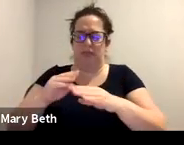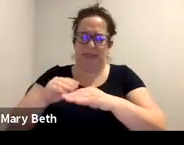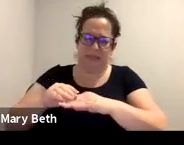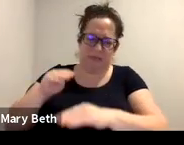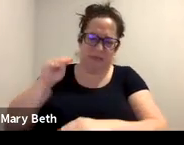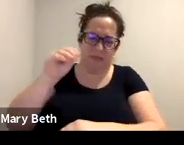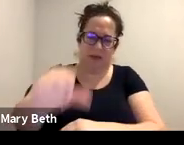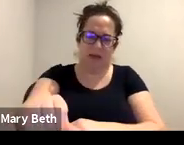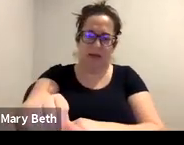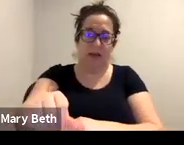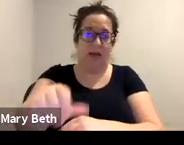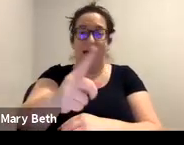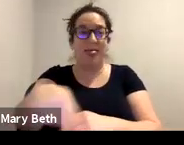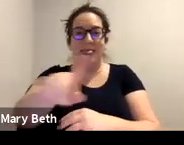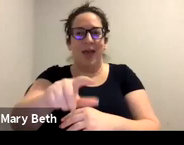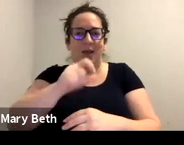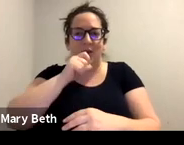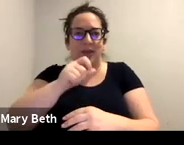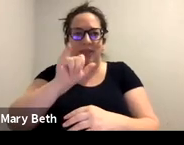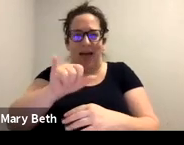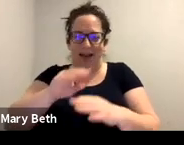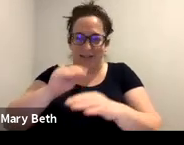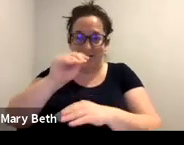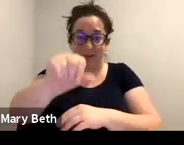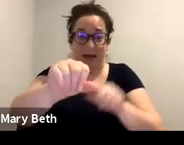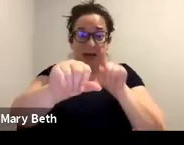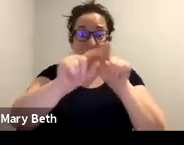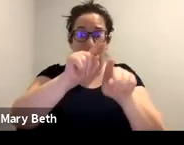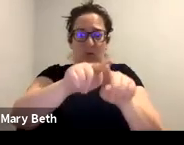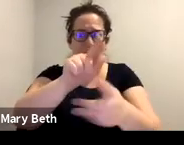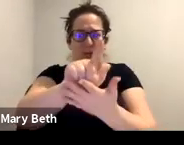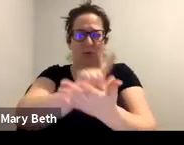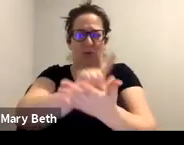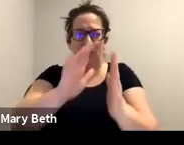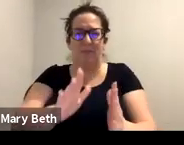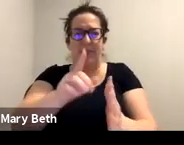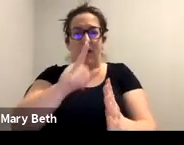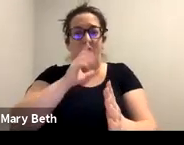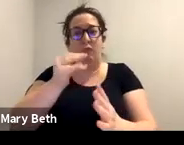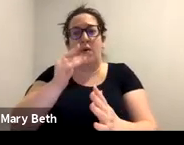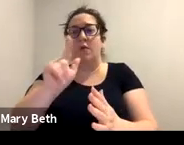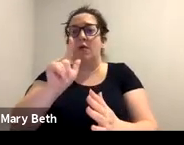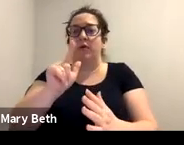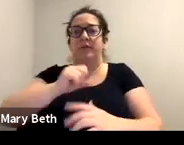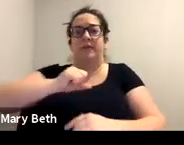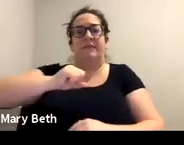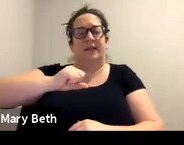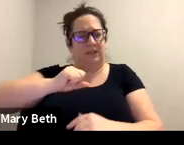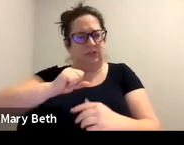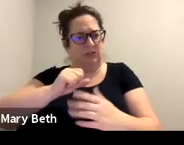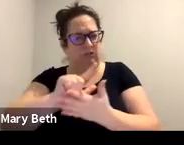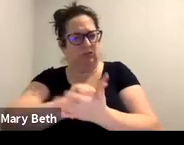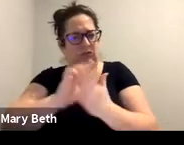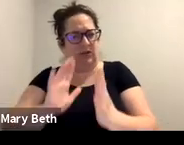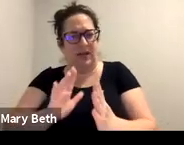actually represent survivors. Uh, maybe they're a criminal defense attorney and they're not familiar with the civil process and